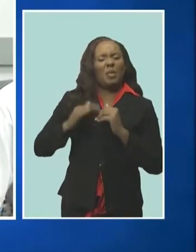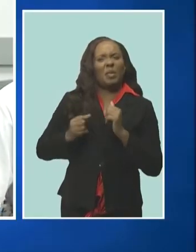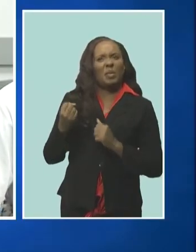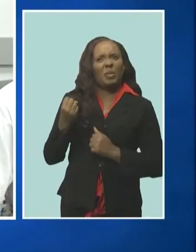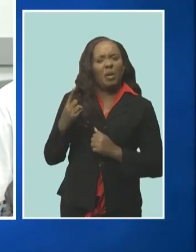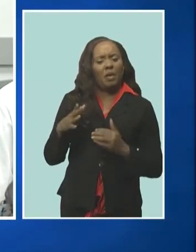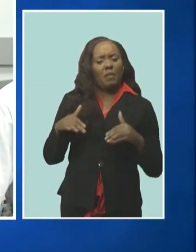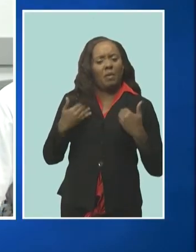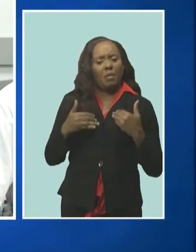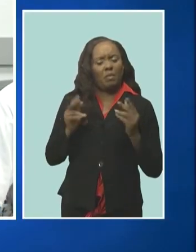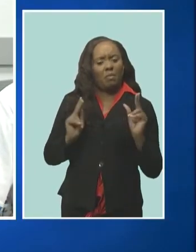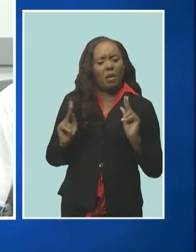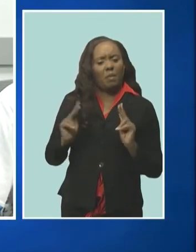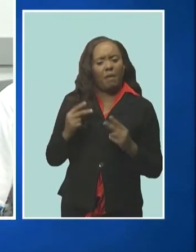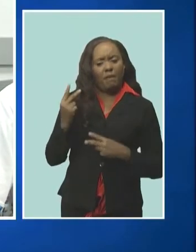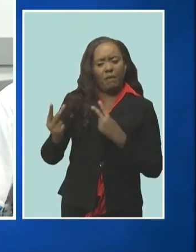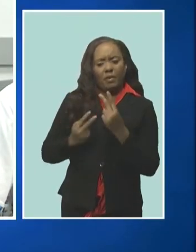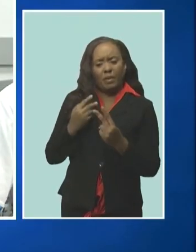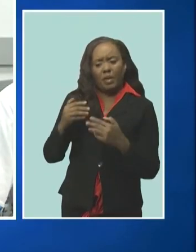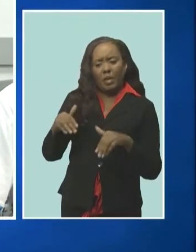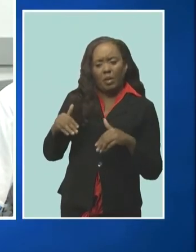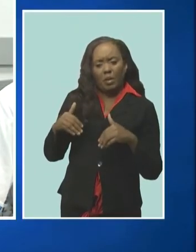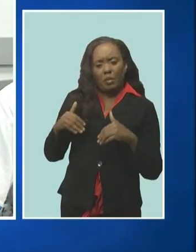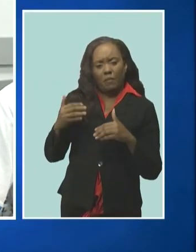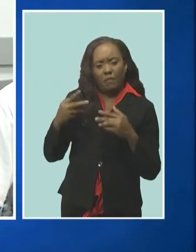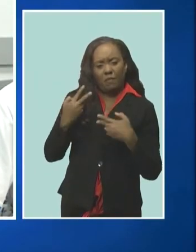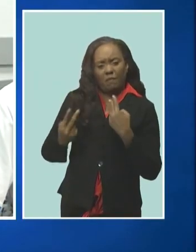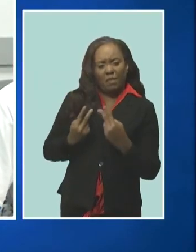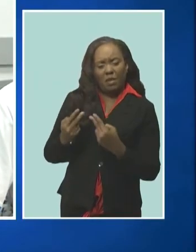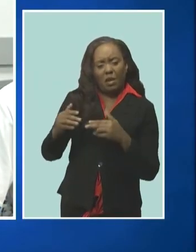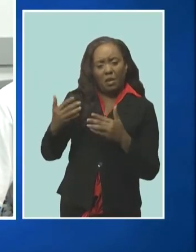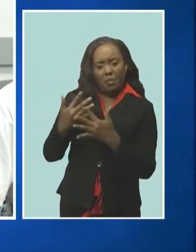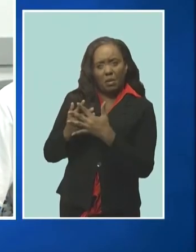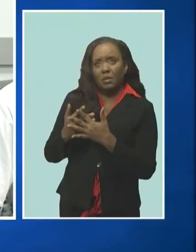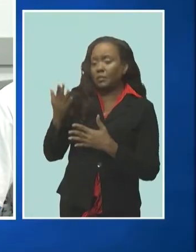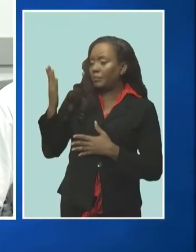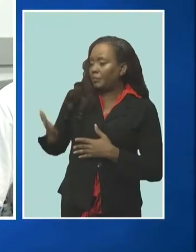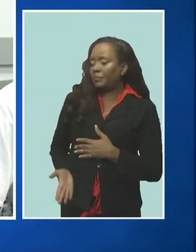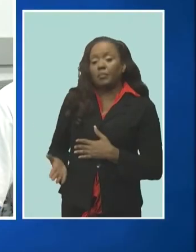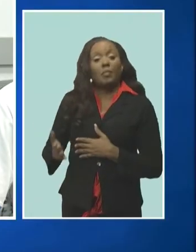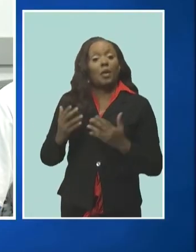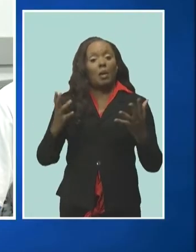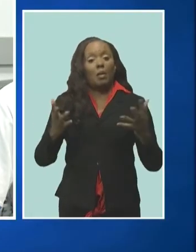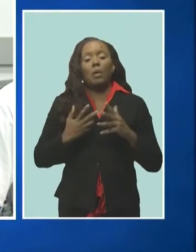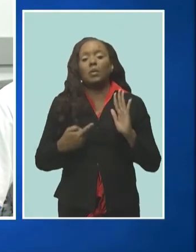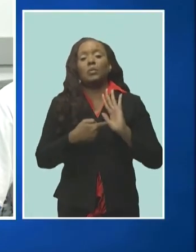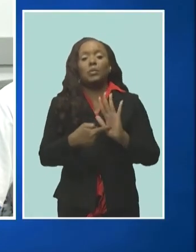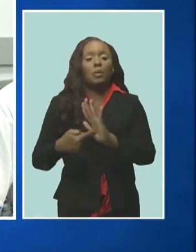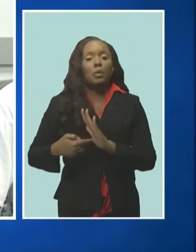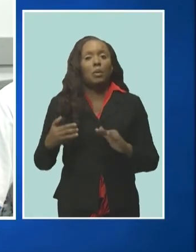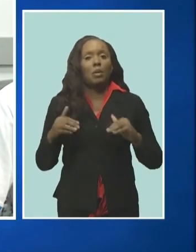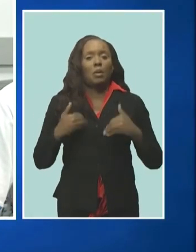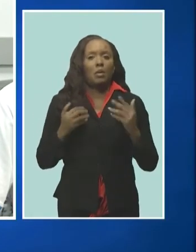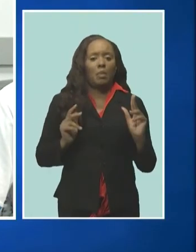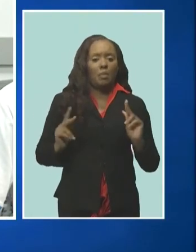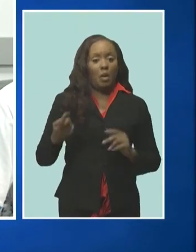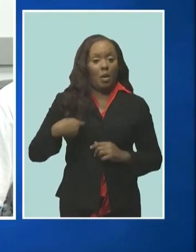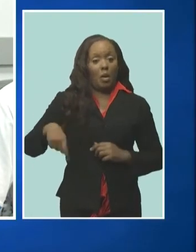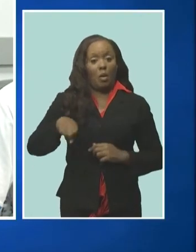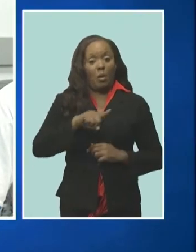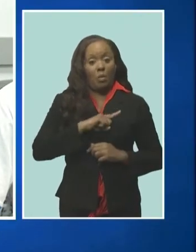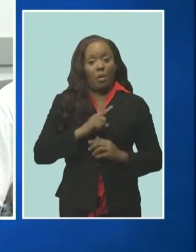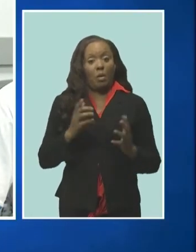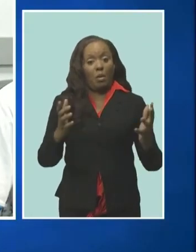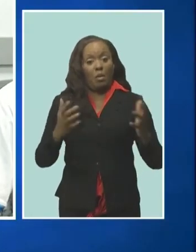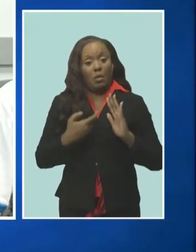is really looking at prison experience as part of our consequences um initiative in the national peace